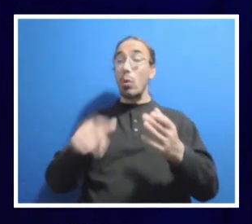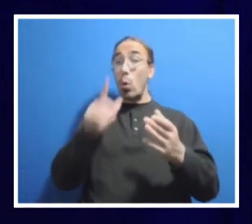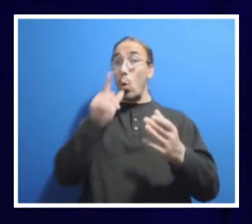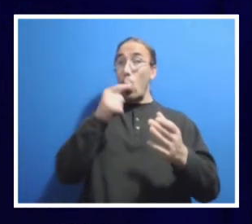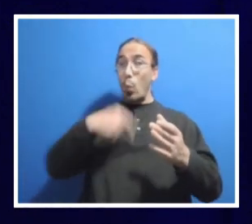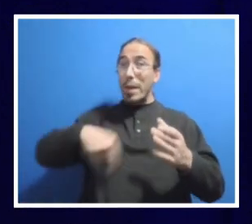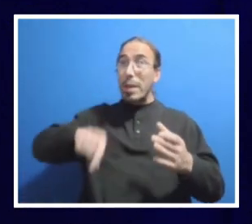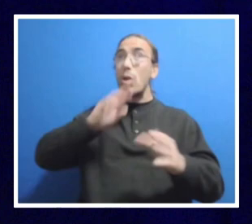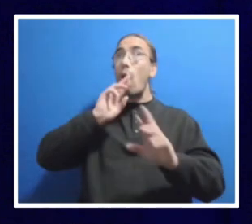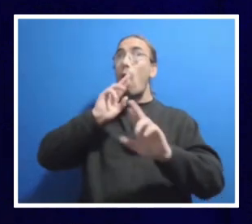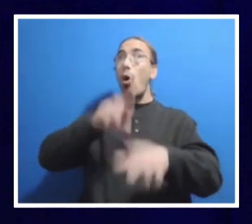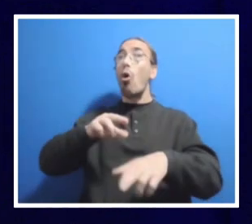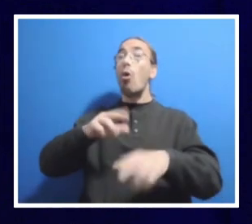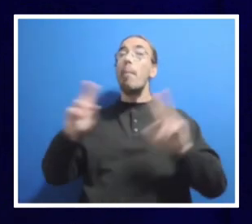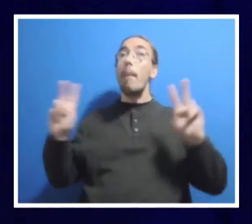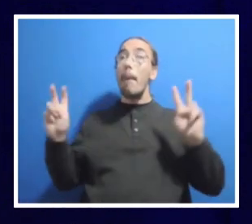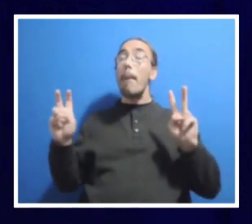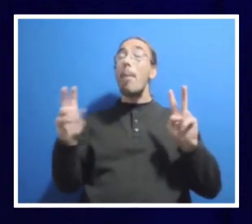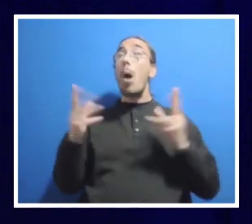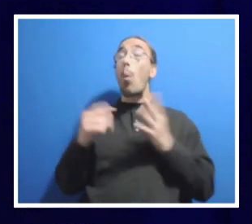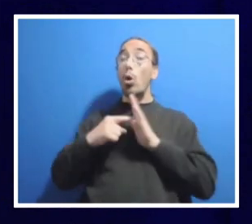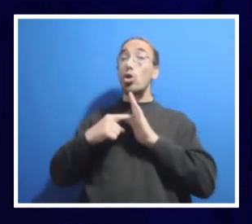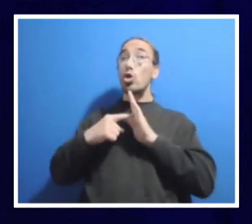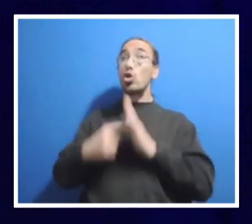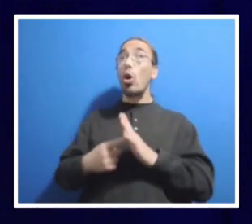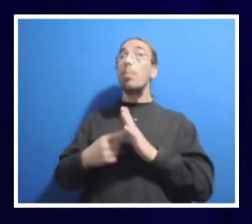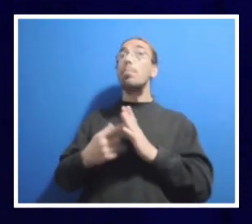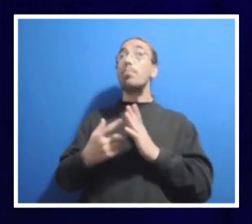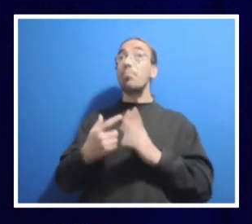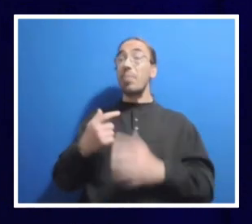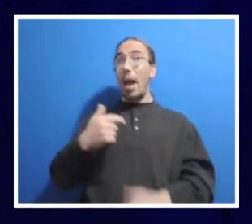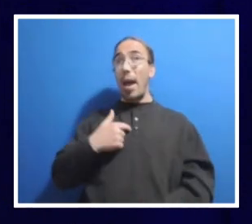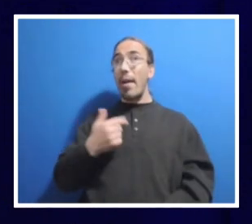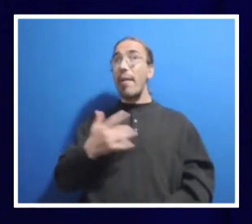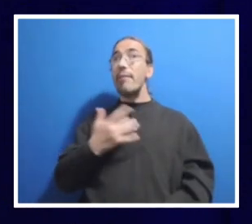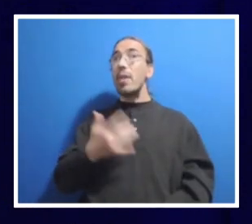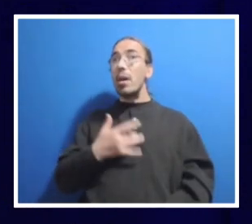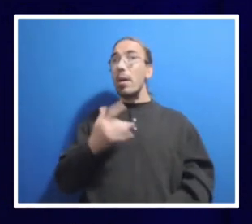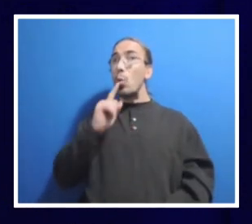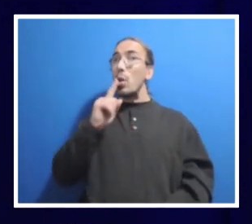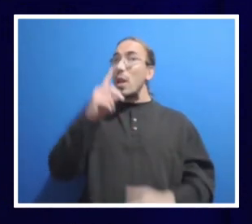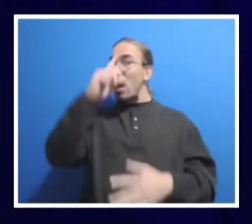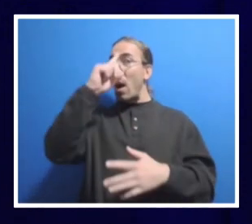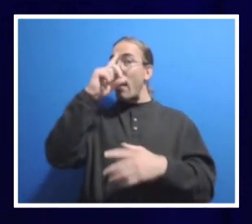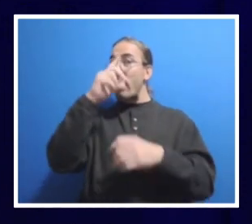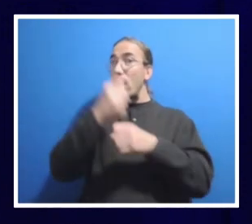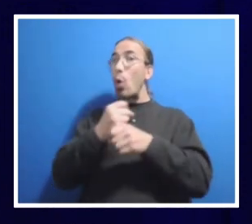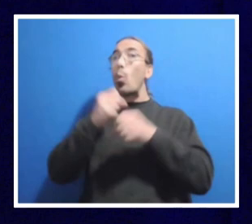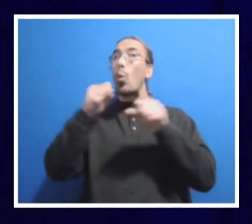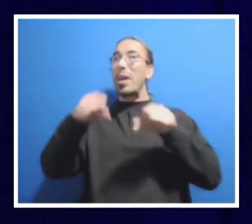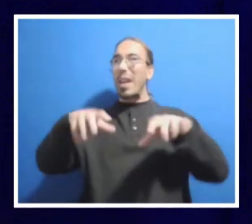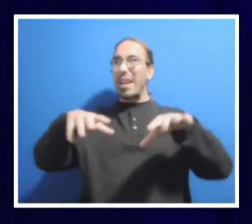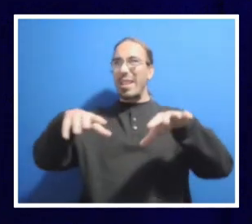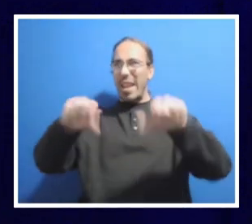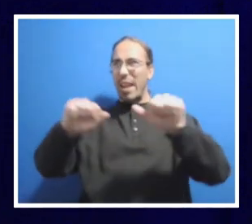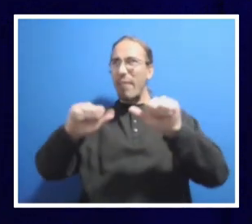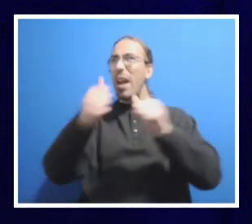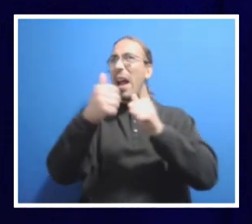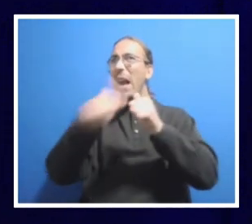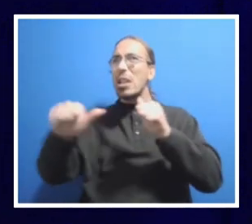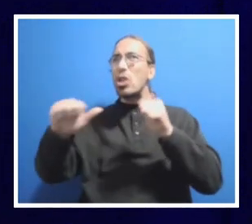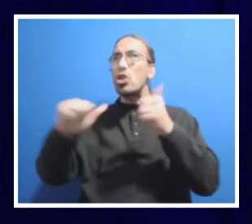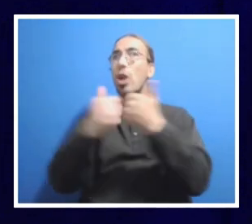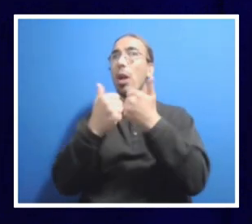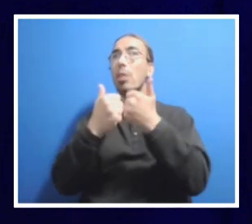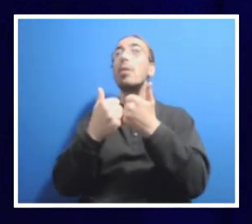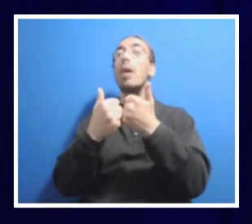So today I want to begin by saying I feel very confident we can tackle these challenges and come out on